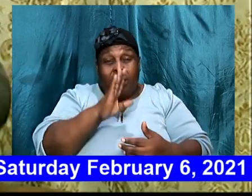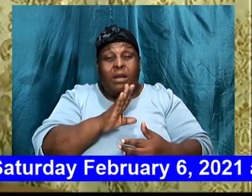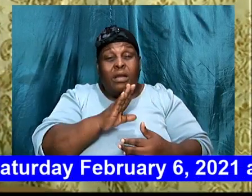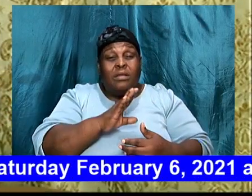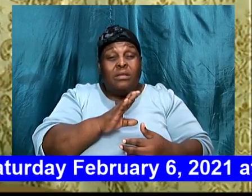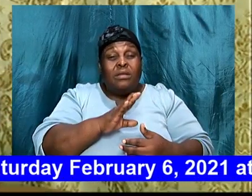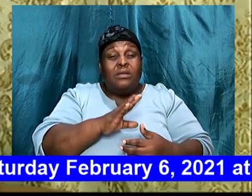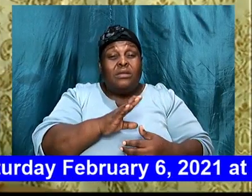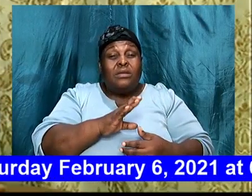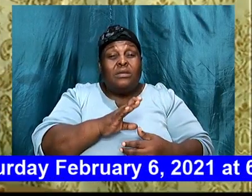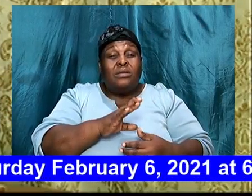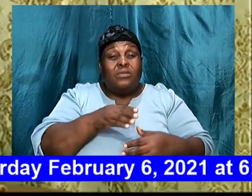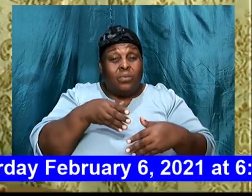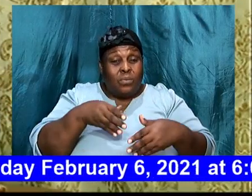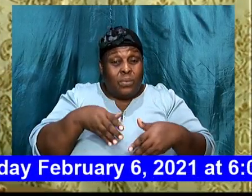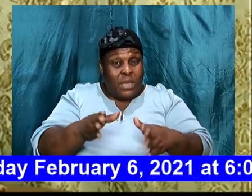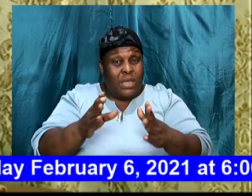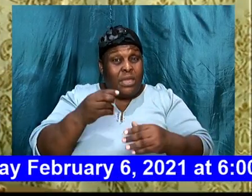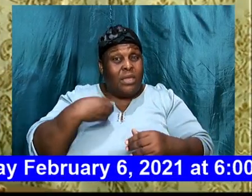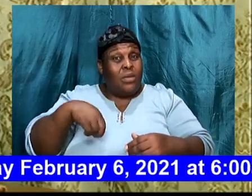God, doesn't strike us down,